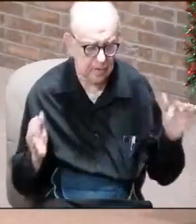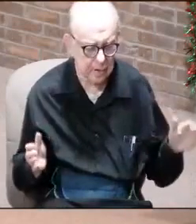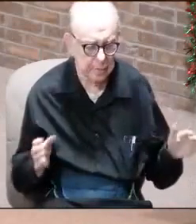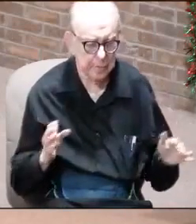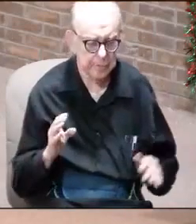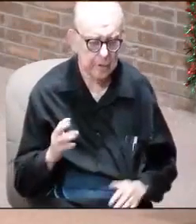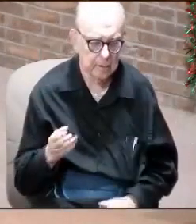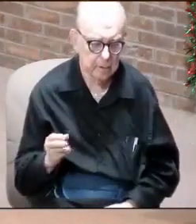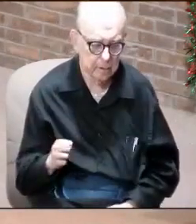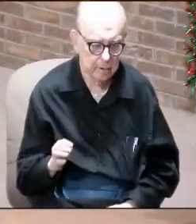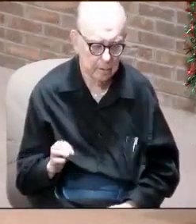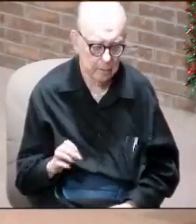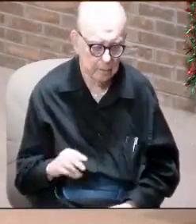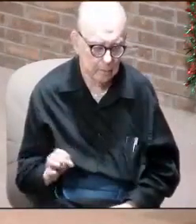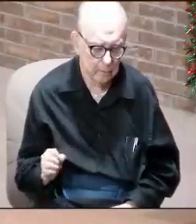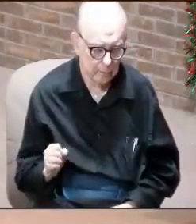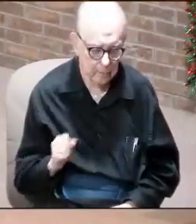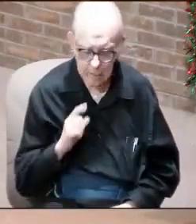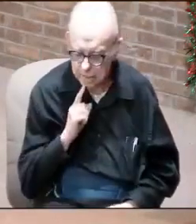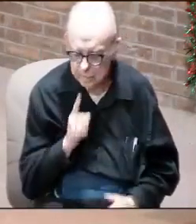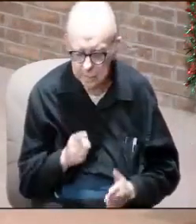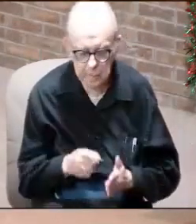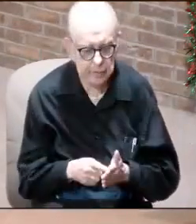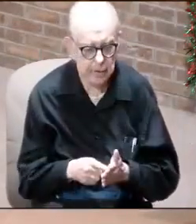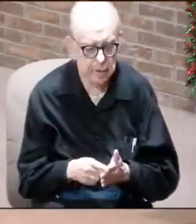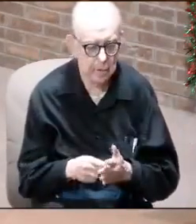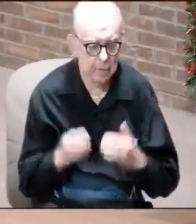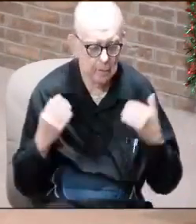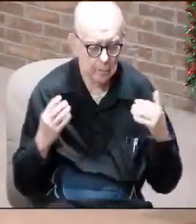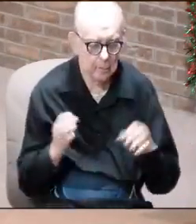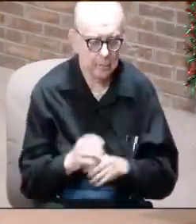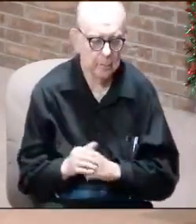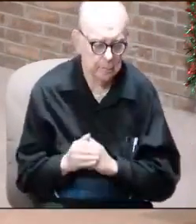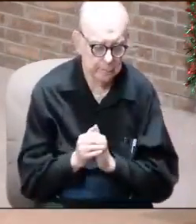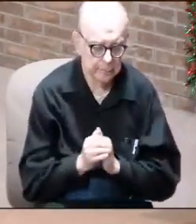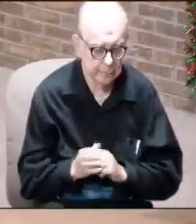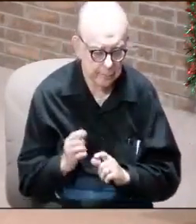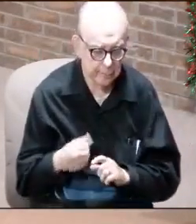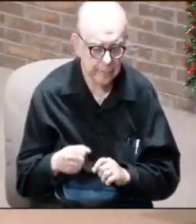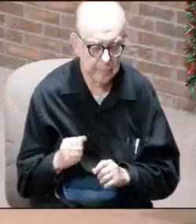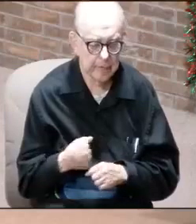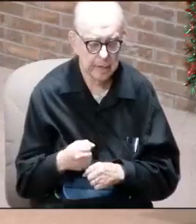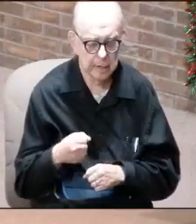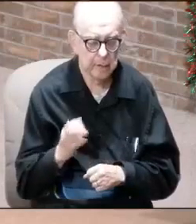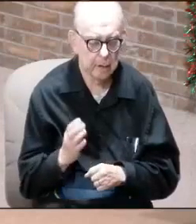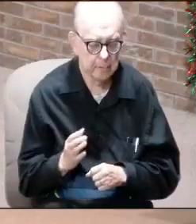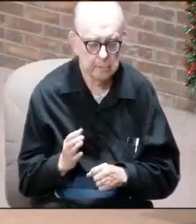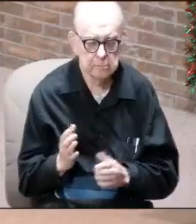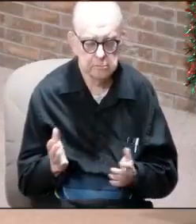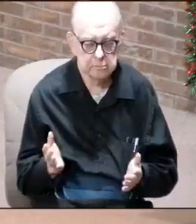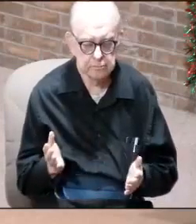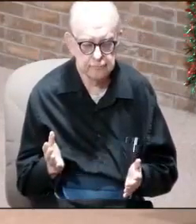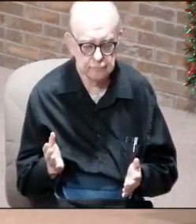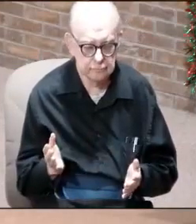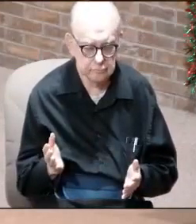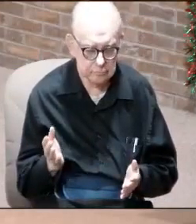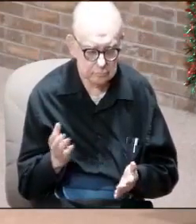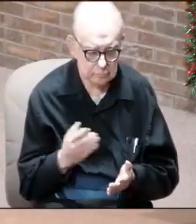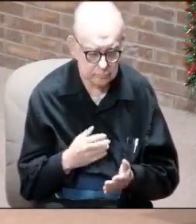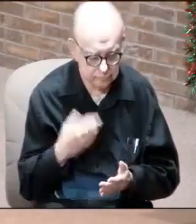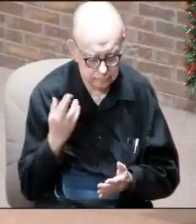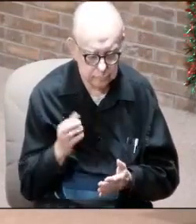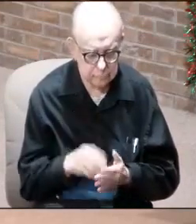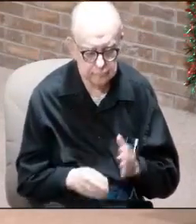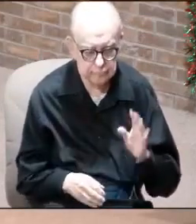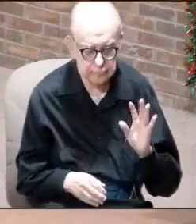actually represent worship from the creation of God, where in, if you go back into Revelation